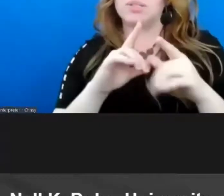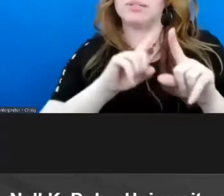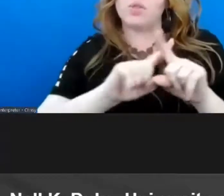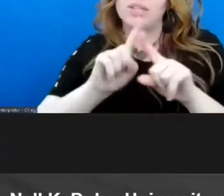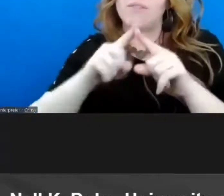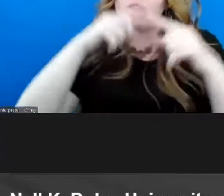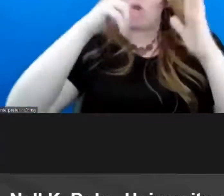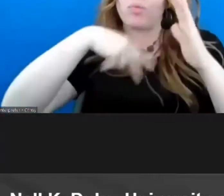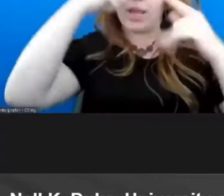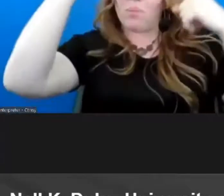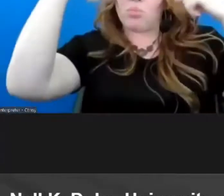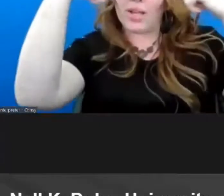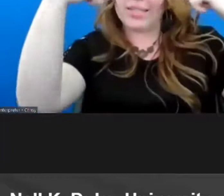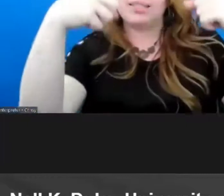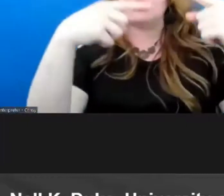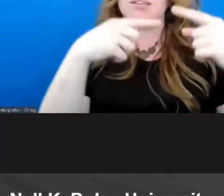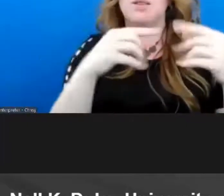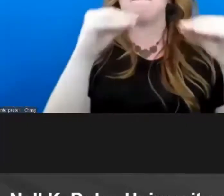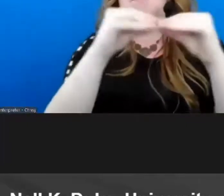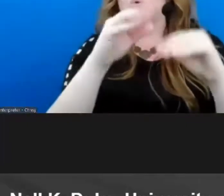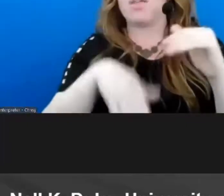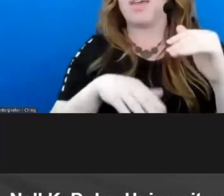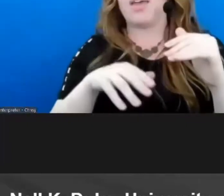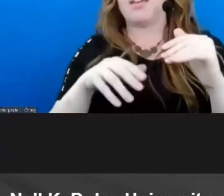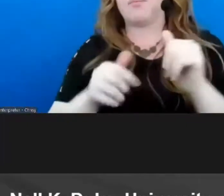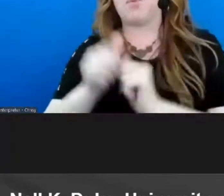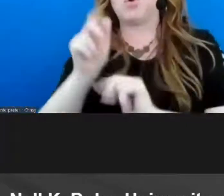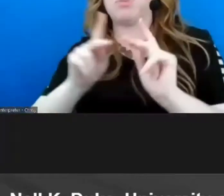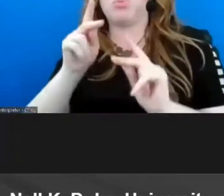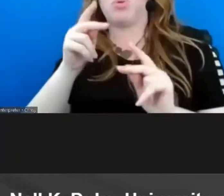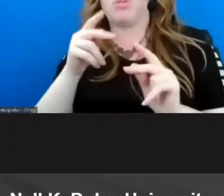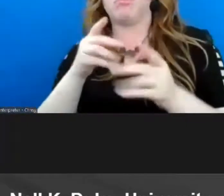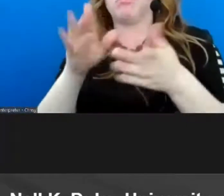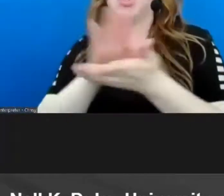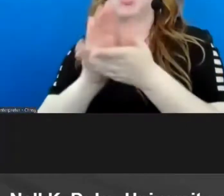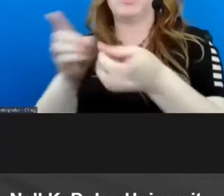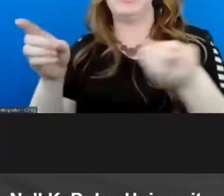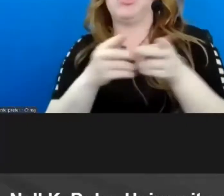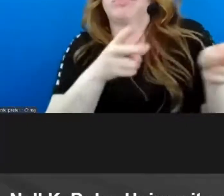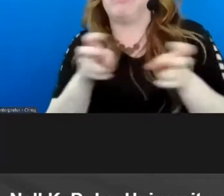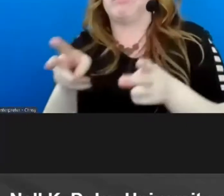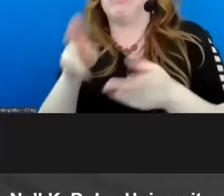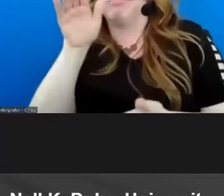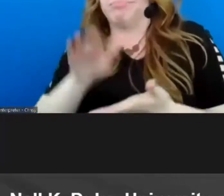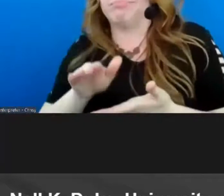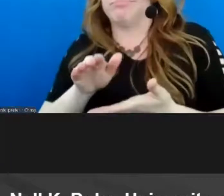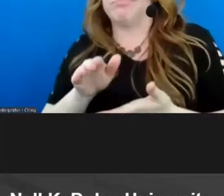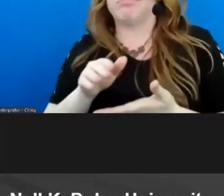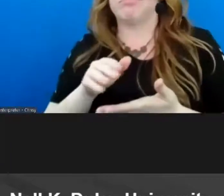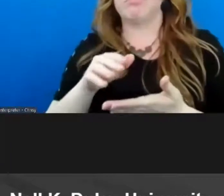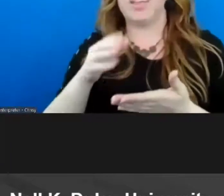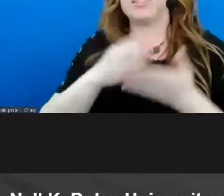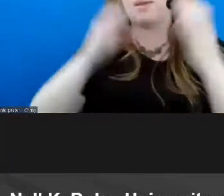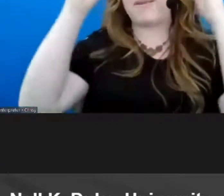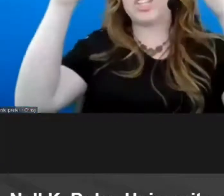that i think is ending up getting translated into um a lot of districts uh or and some unfortunately uh education thought leaders